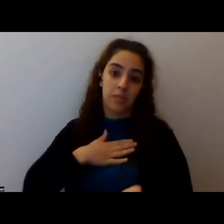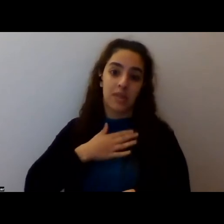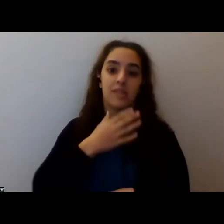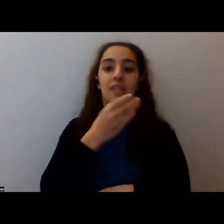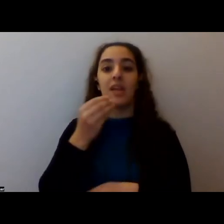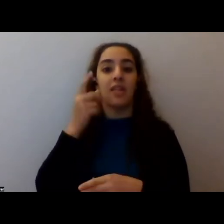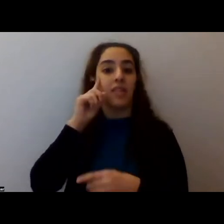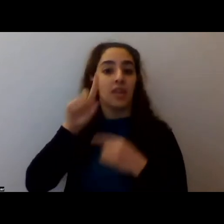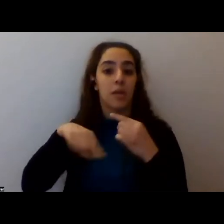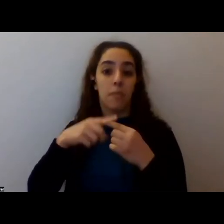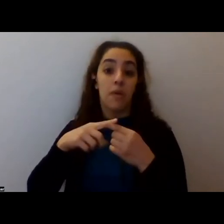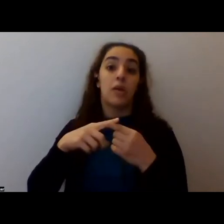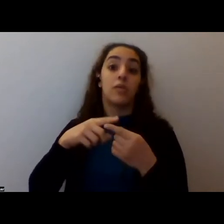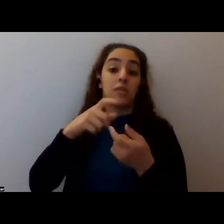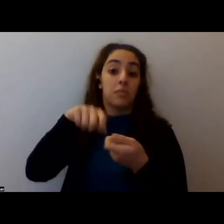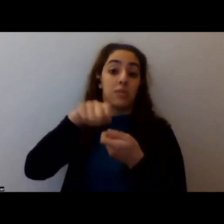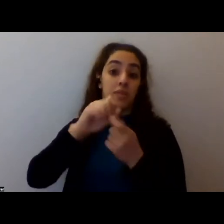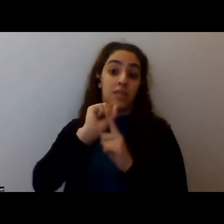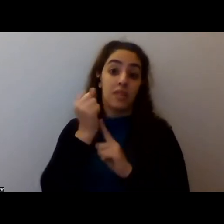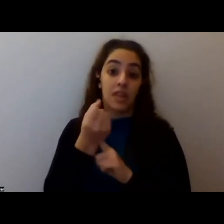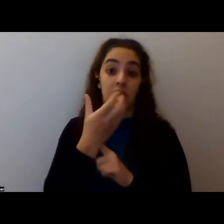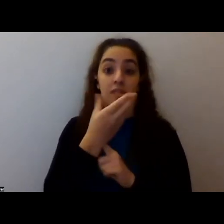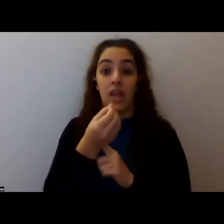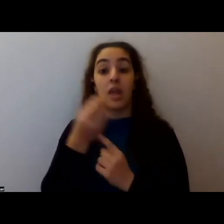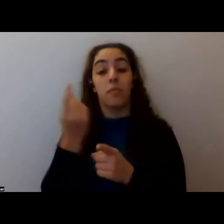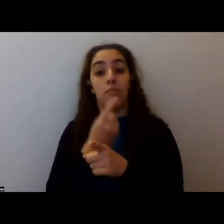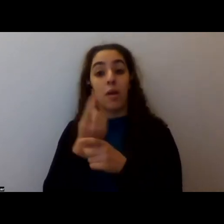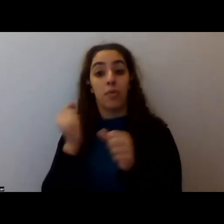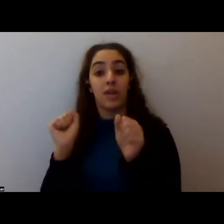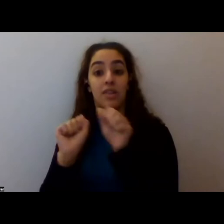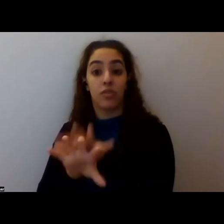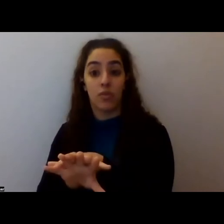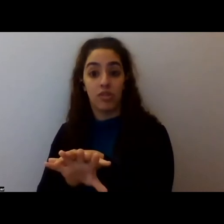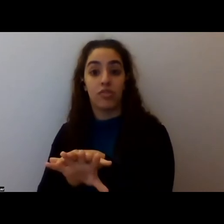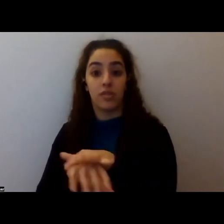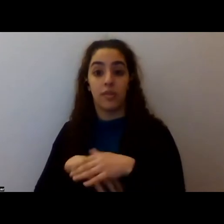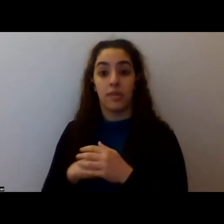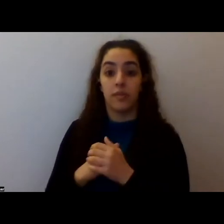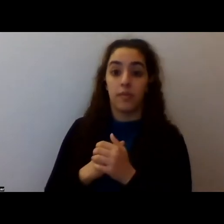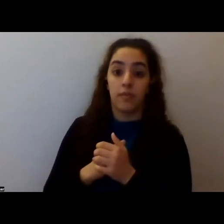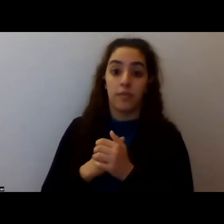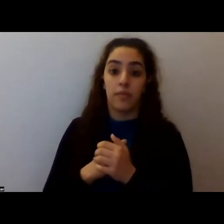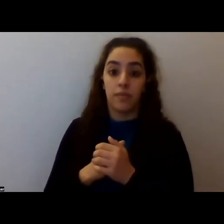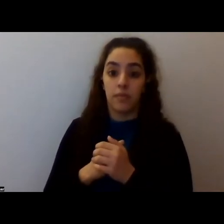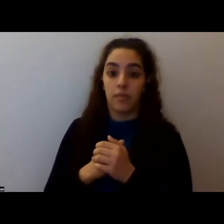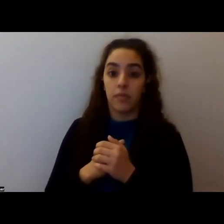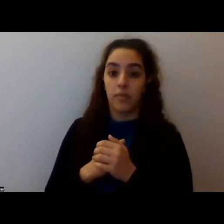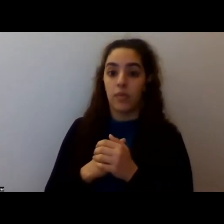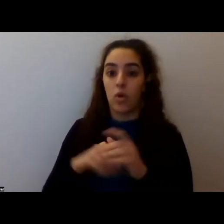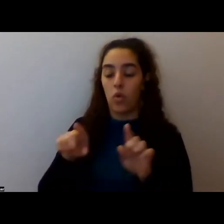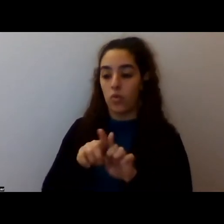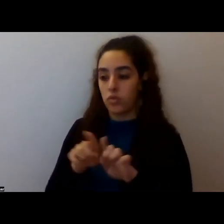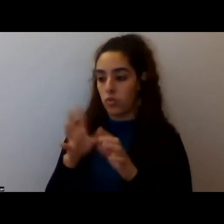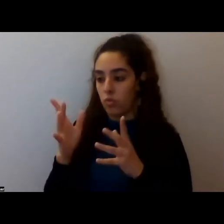setting and proper integration and a lot on Reddit. And also, um, Ooh, I'm forgetting a